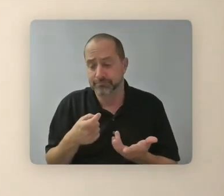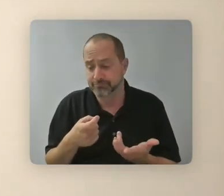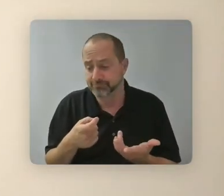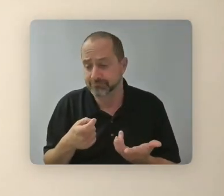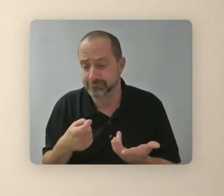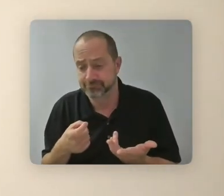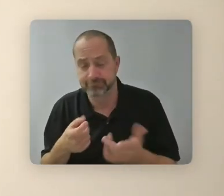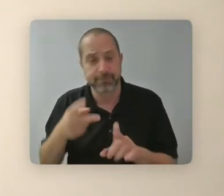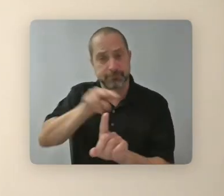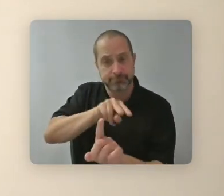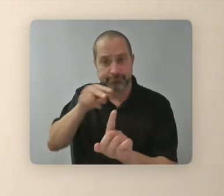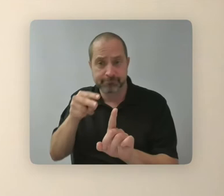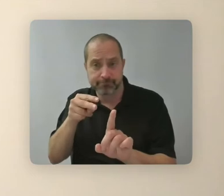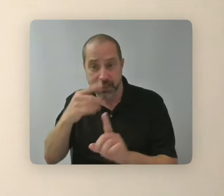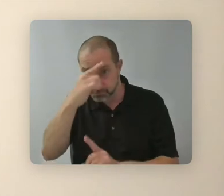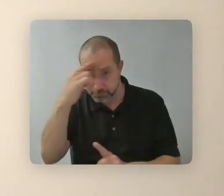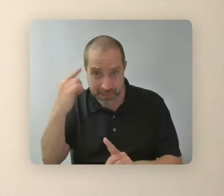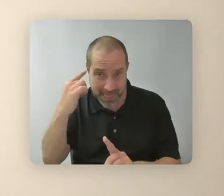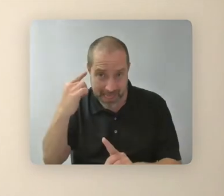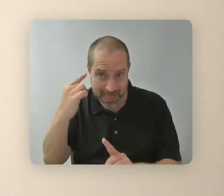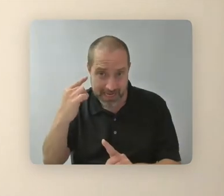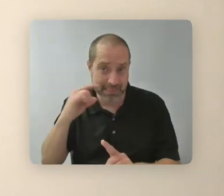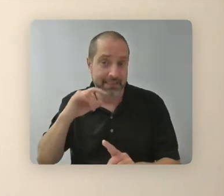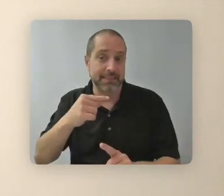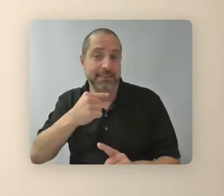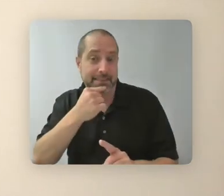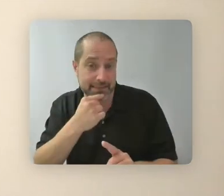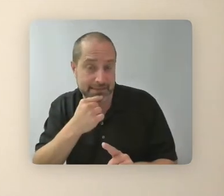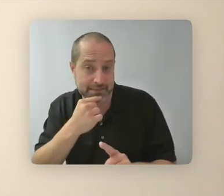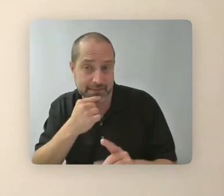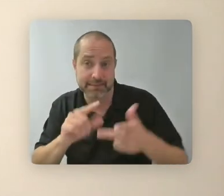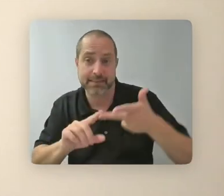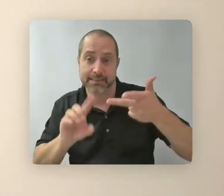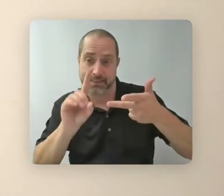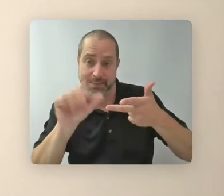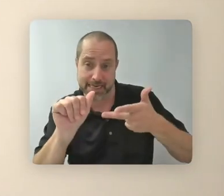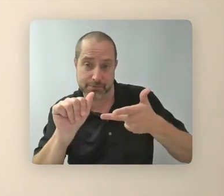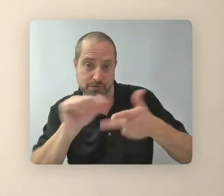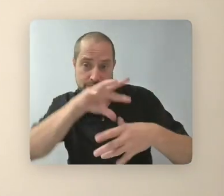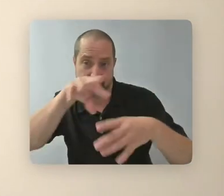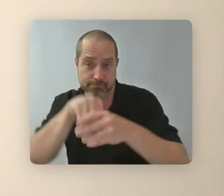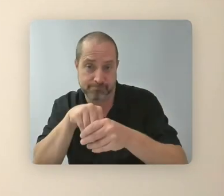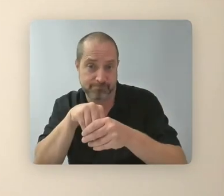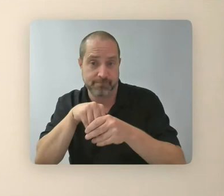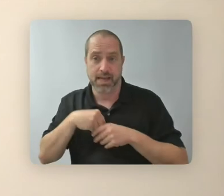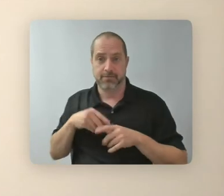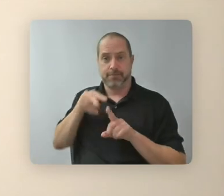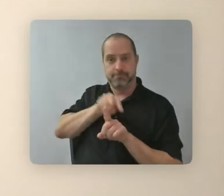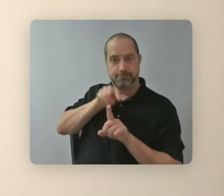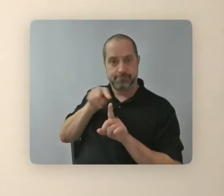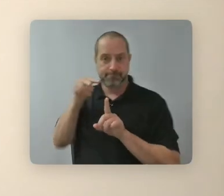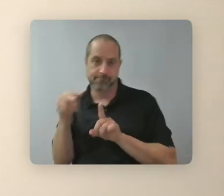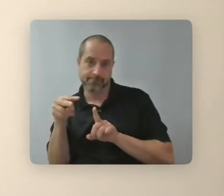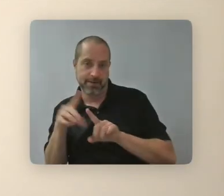as a black queer disabled person, I'm actually seeing things from multiple perspectives. Right. So I'm, so I'm